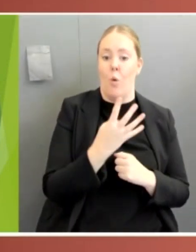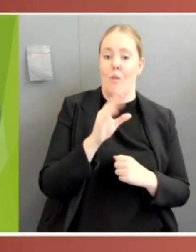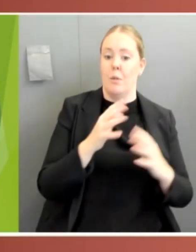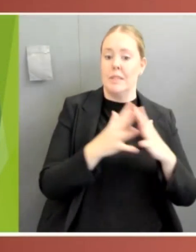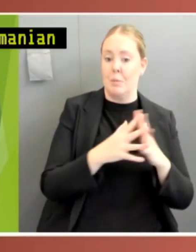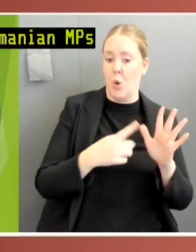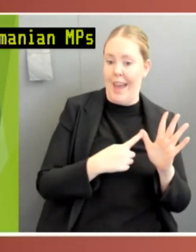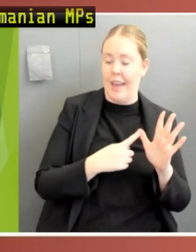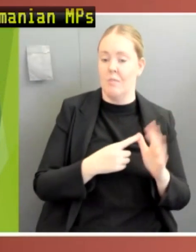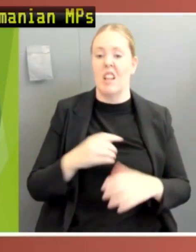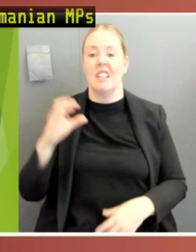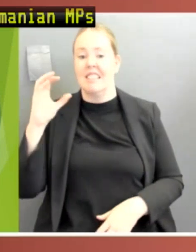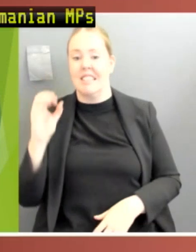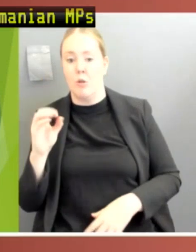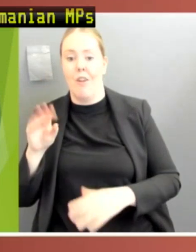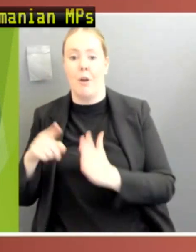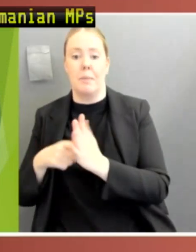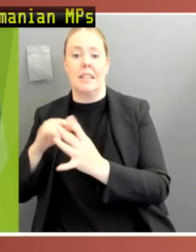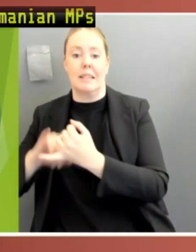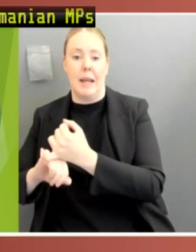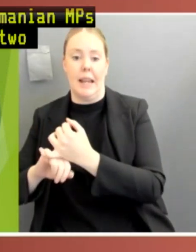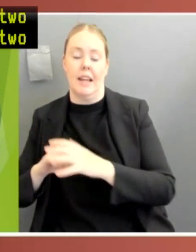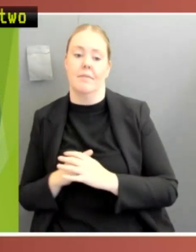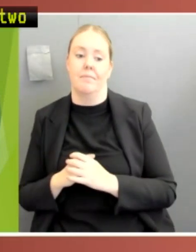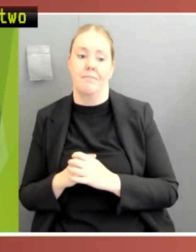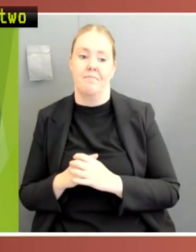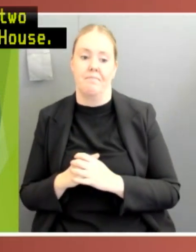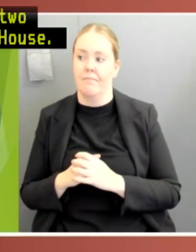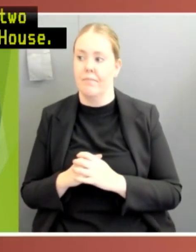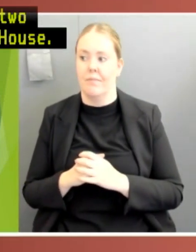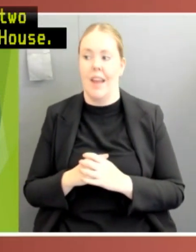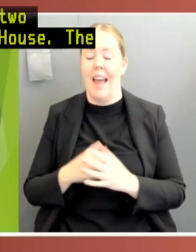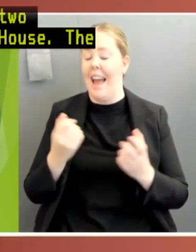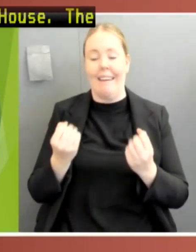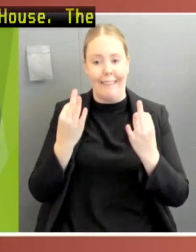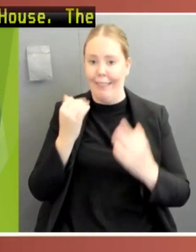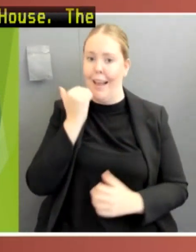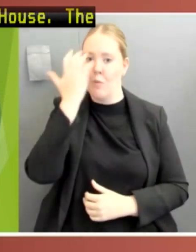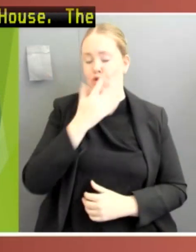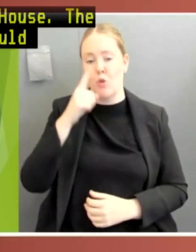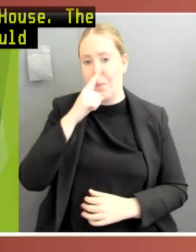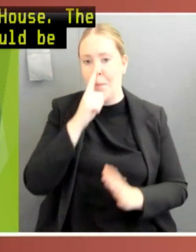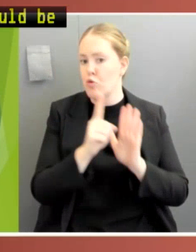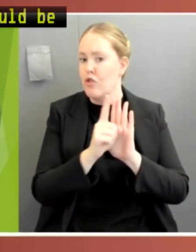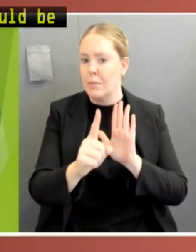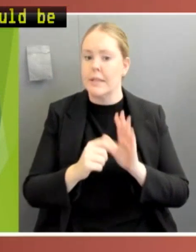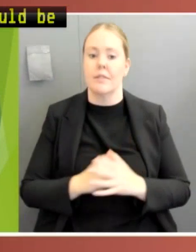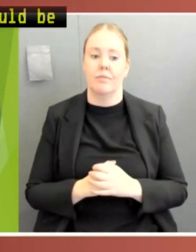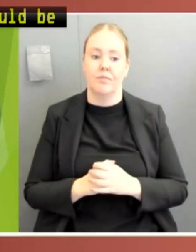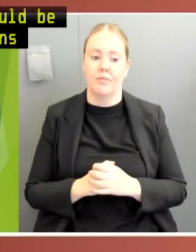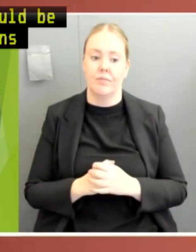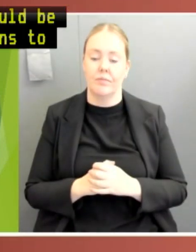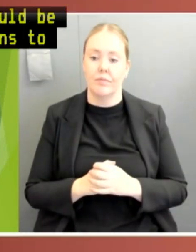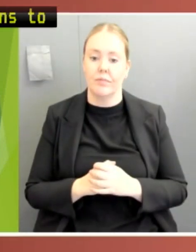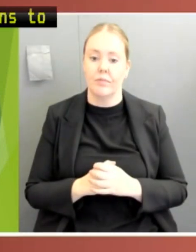members of the House. So the extensive use of pairs should be avoided. Alternative options to facilitate the presence of members in parliament should be